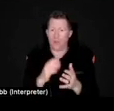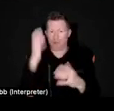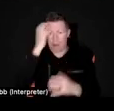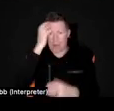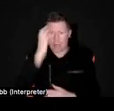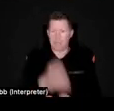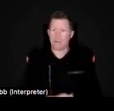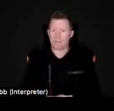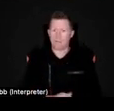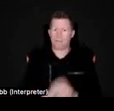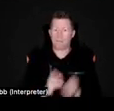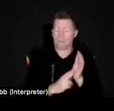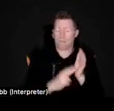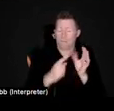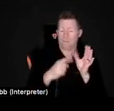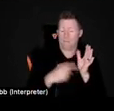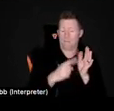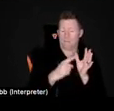Um,